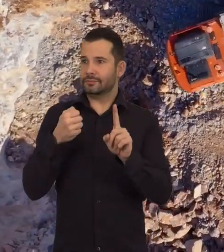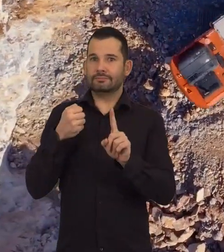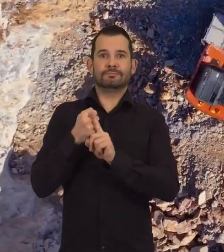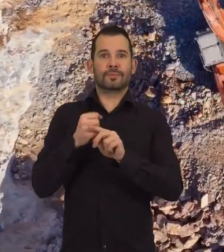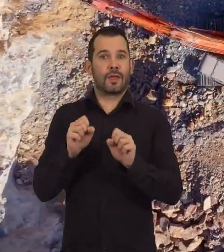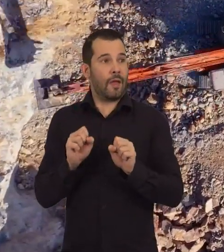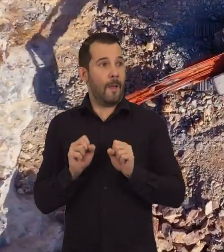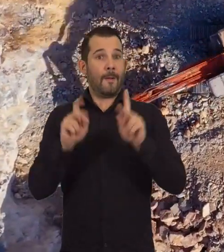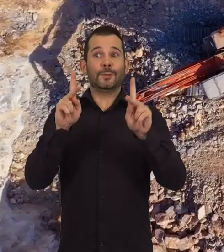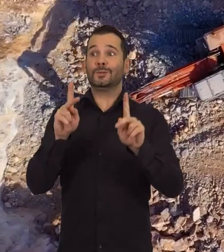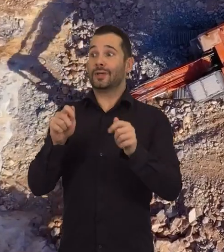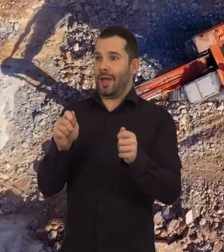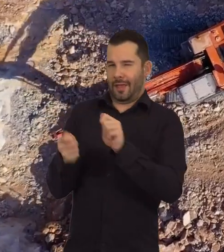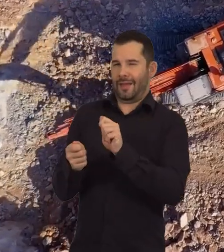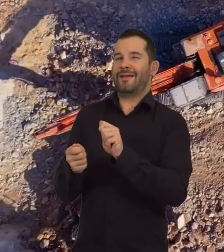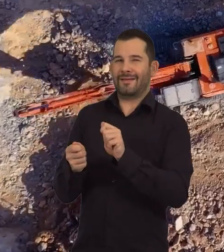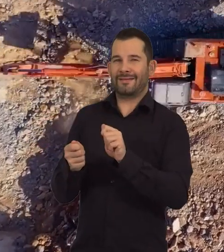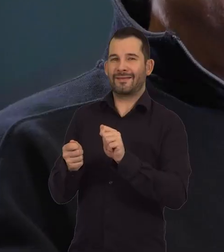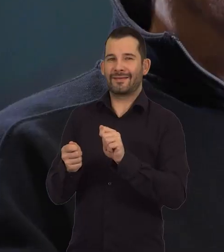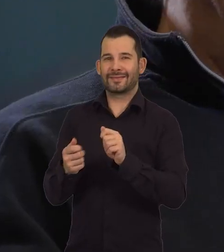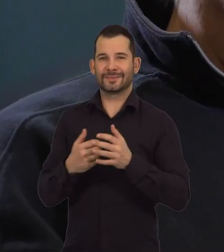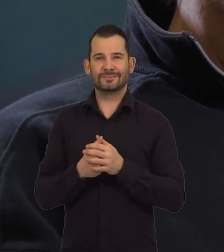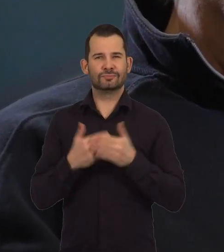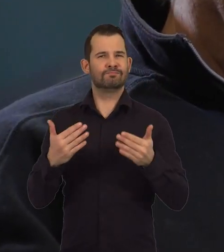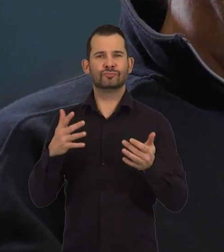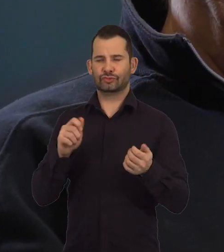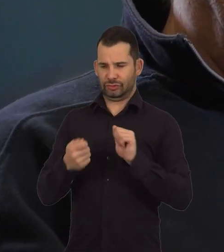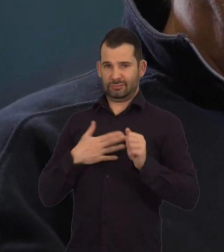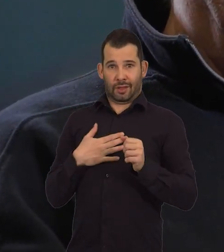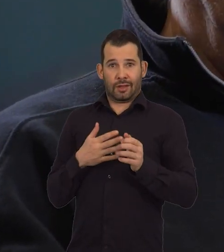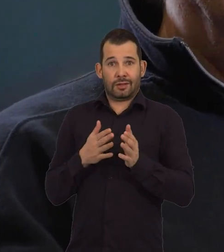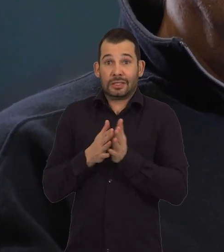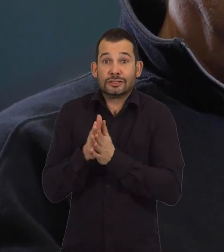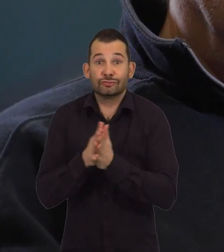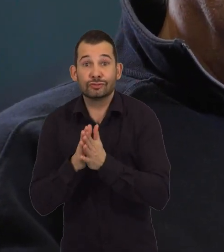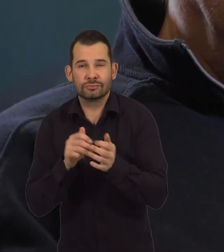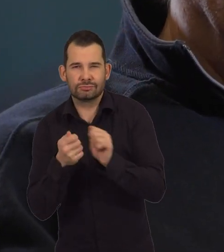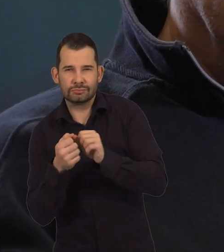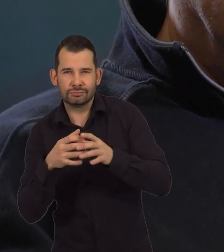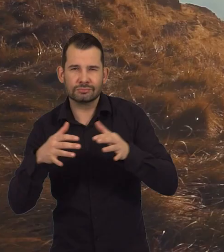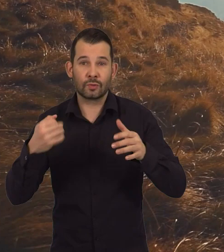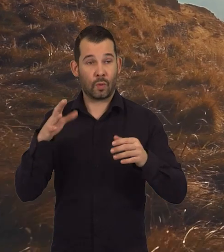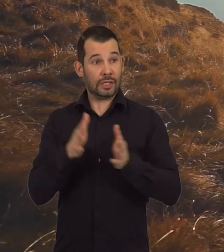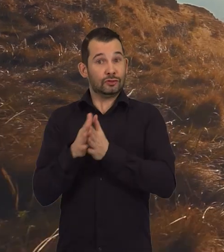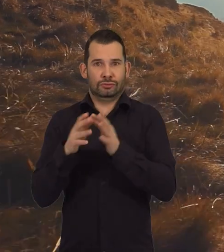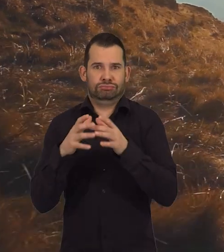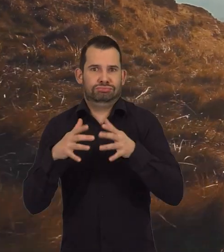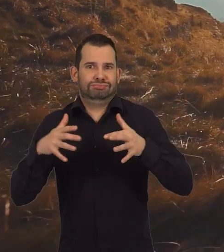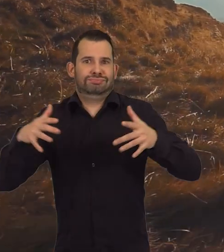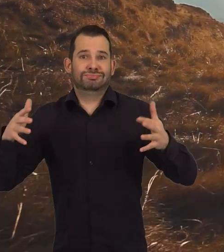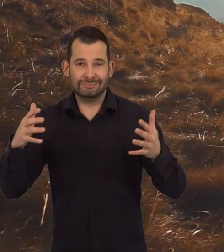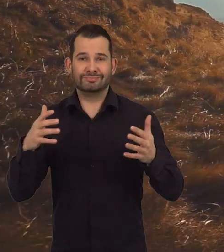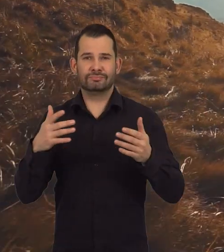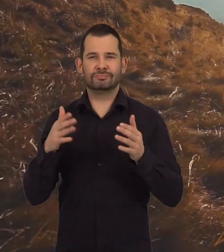To be able to adjust to opportunity, just to change in your own interests or expansion of